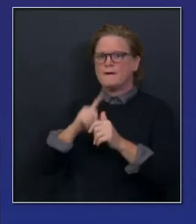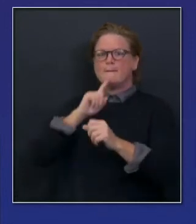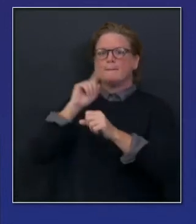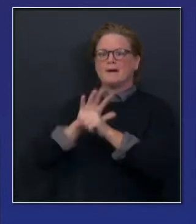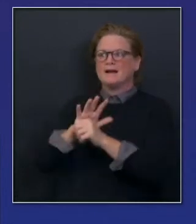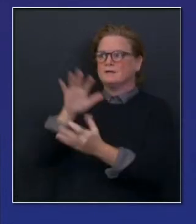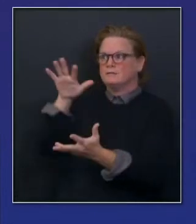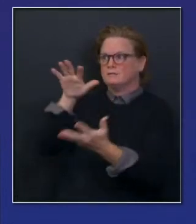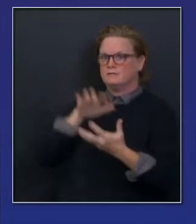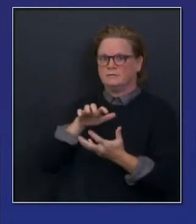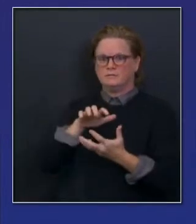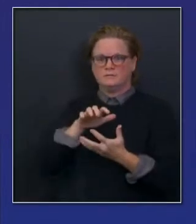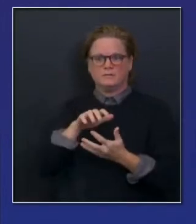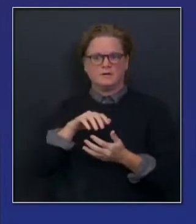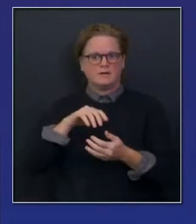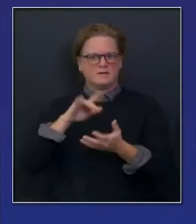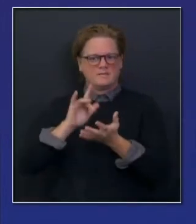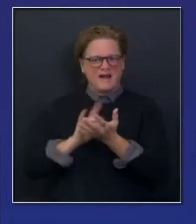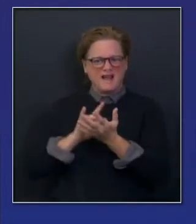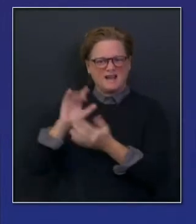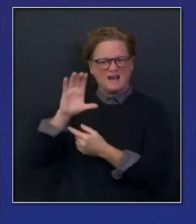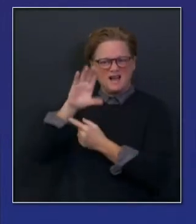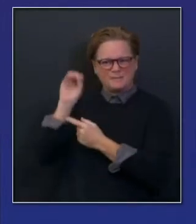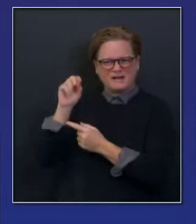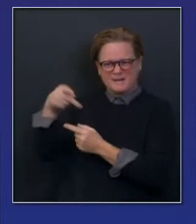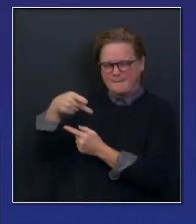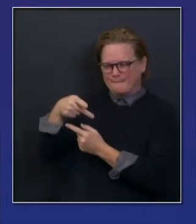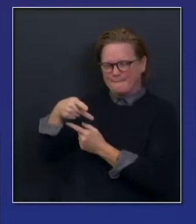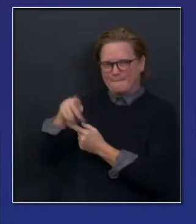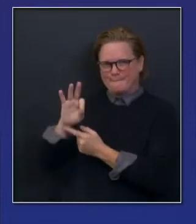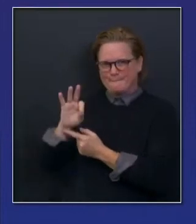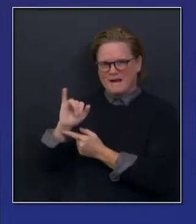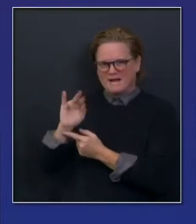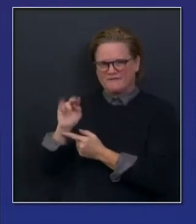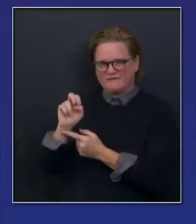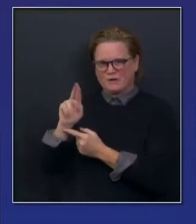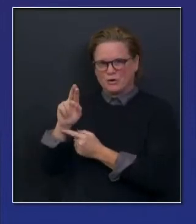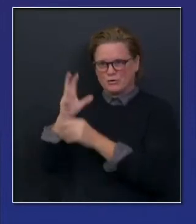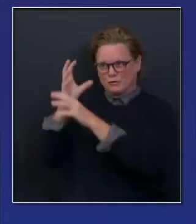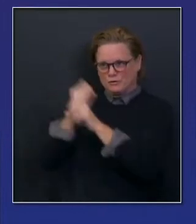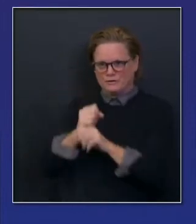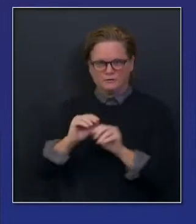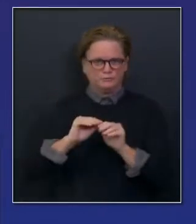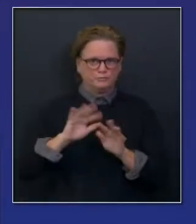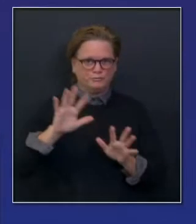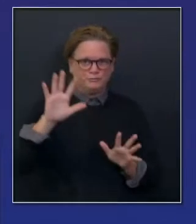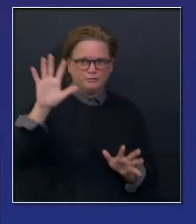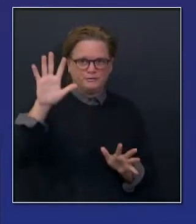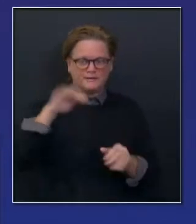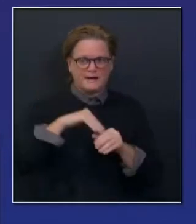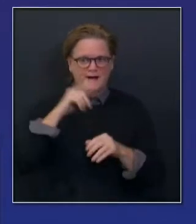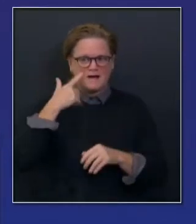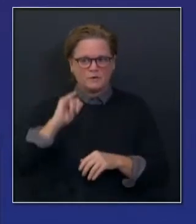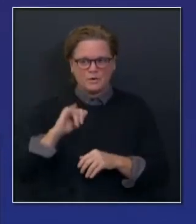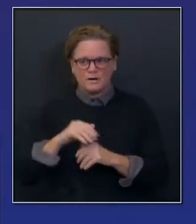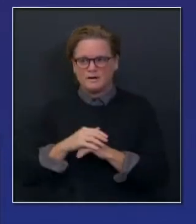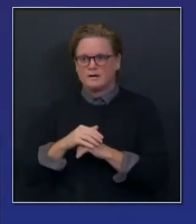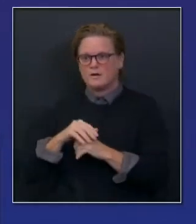from Pfizer. And I'll remind you, the original allotted commitment was 327,600 doses.